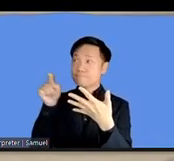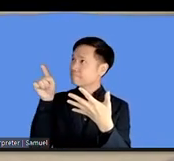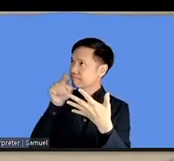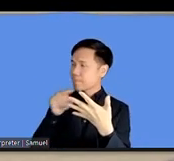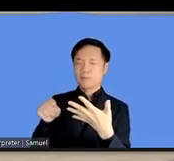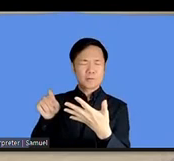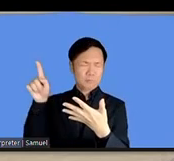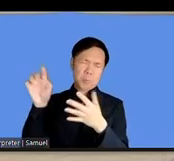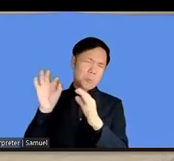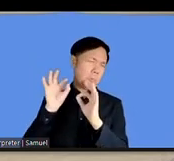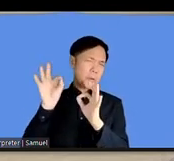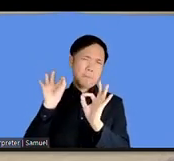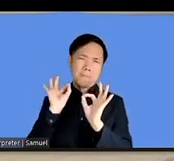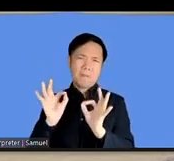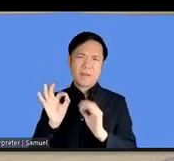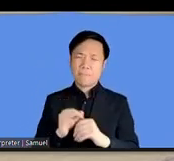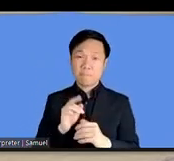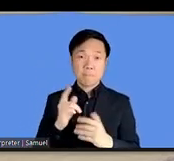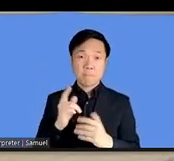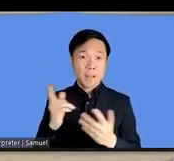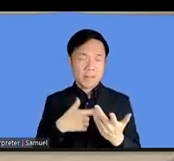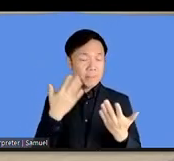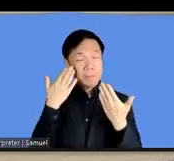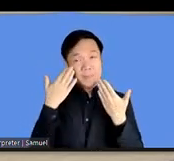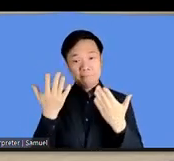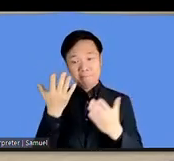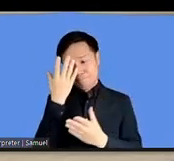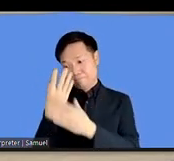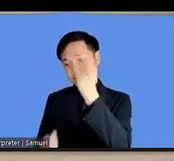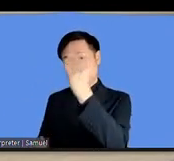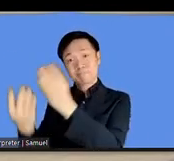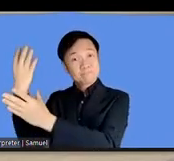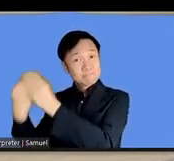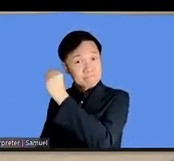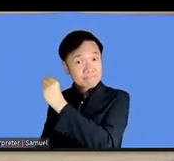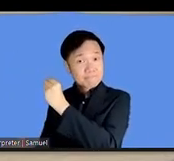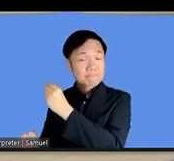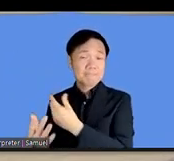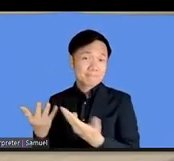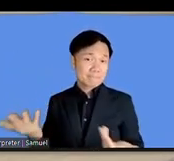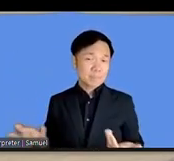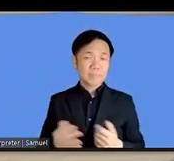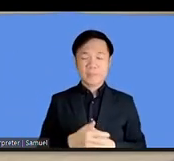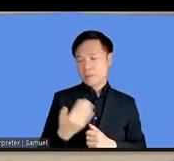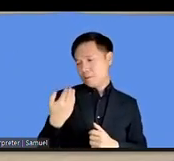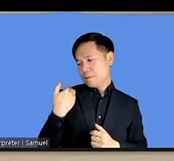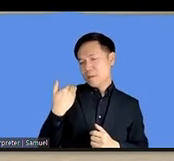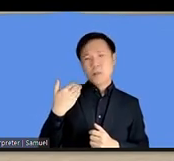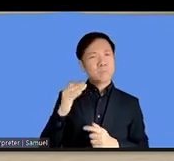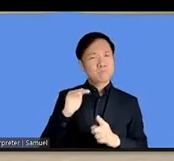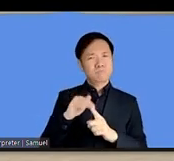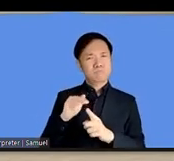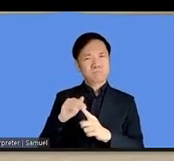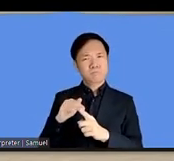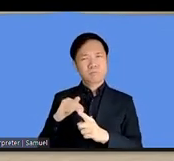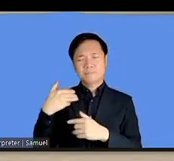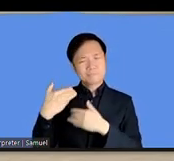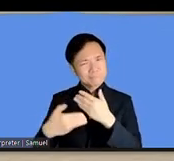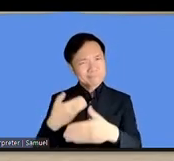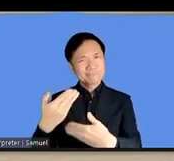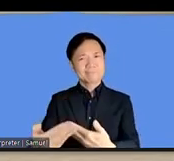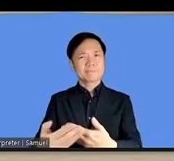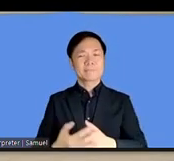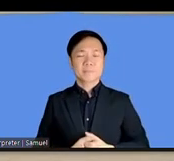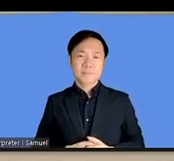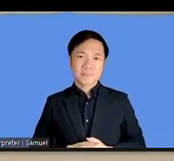we we had tried to raise this issue at a number of earlier events as well before i move forward